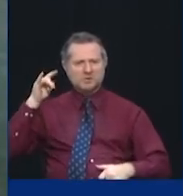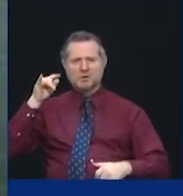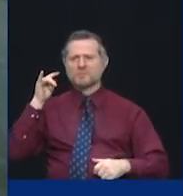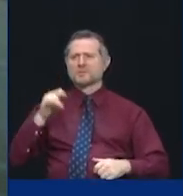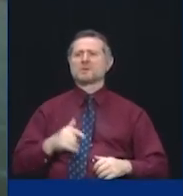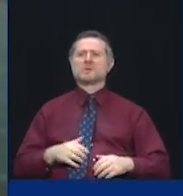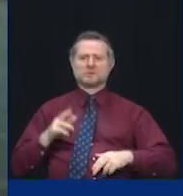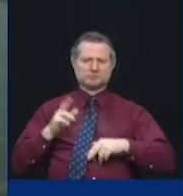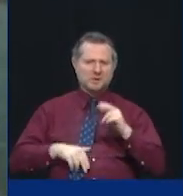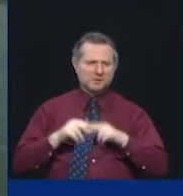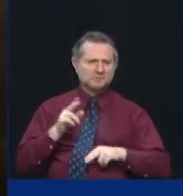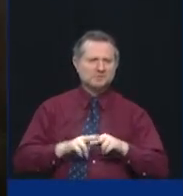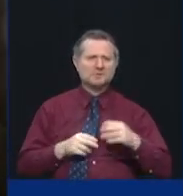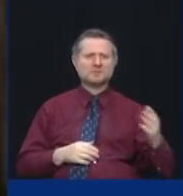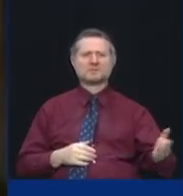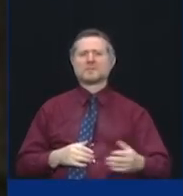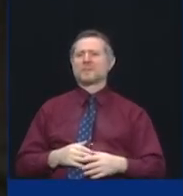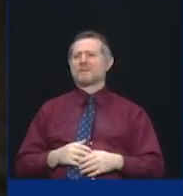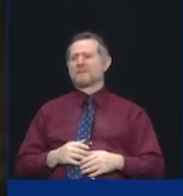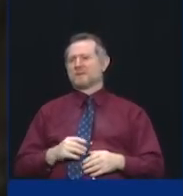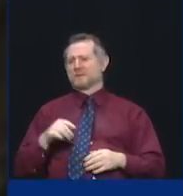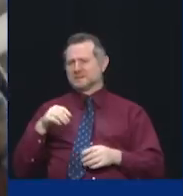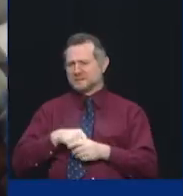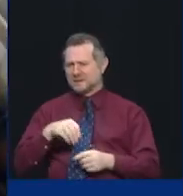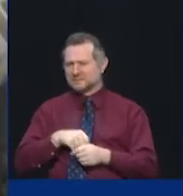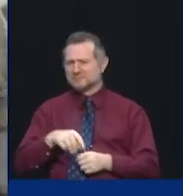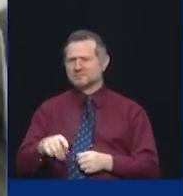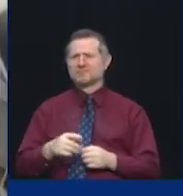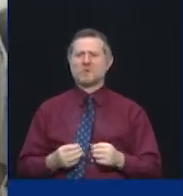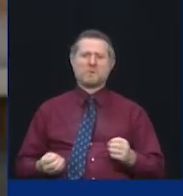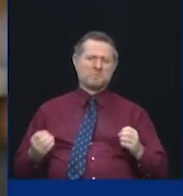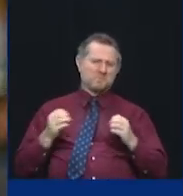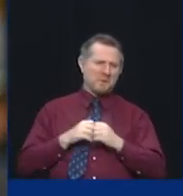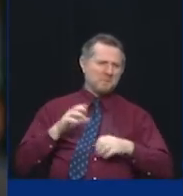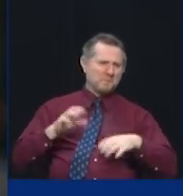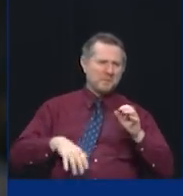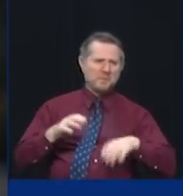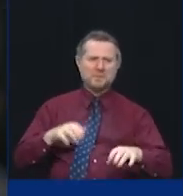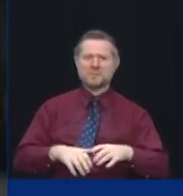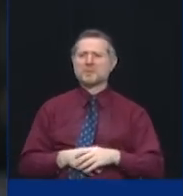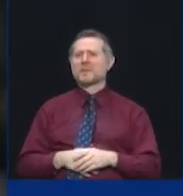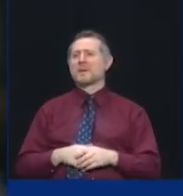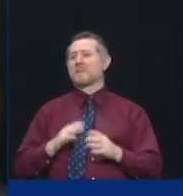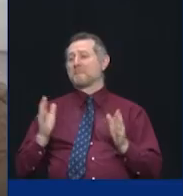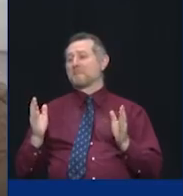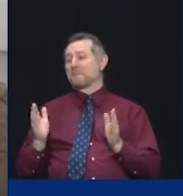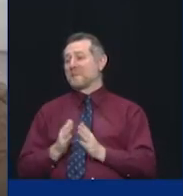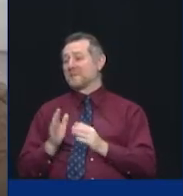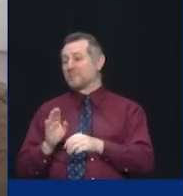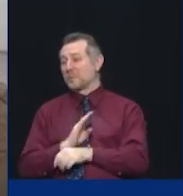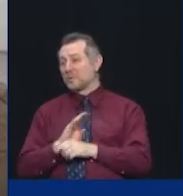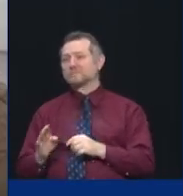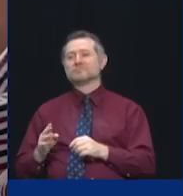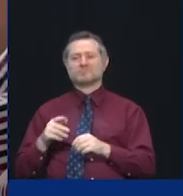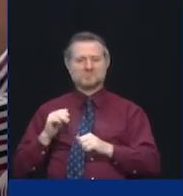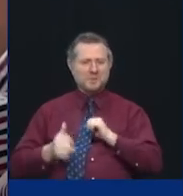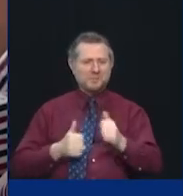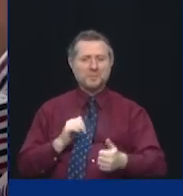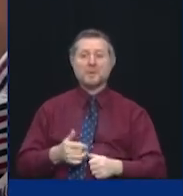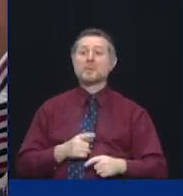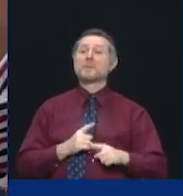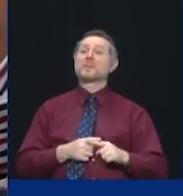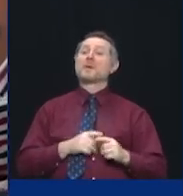revitalizing downtowns, opening small businesses, stimulating growth across the state, and providing